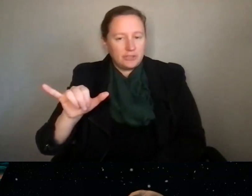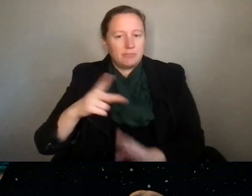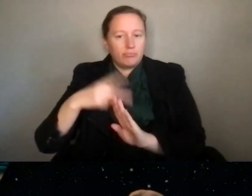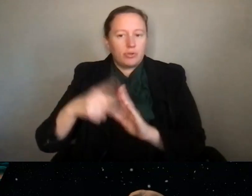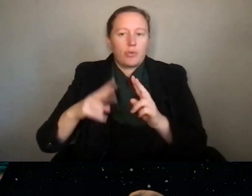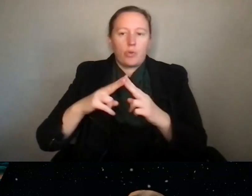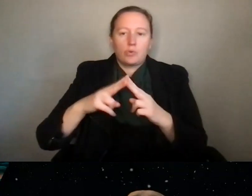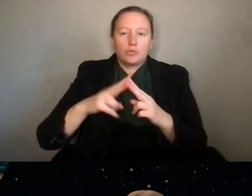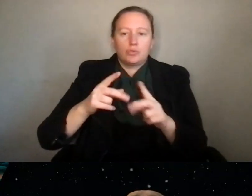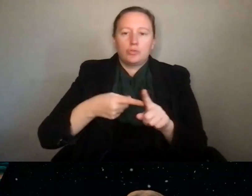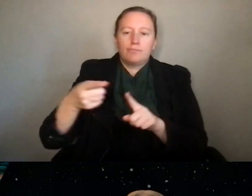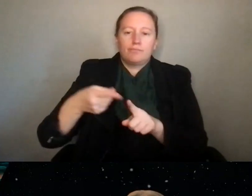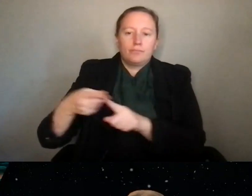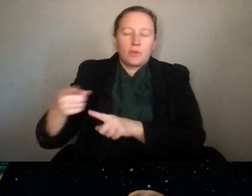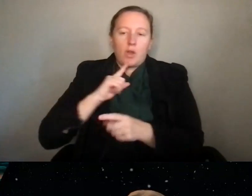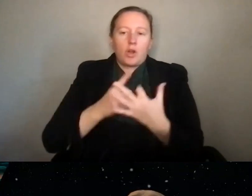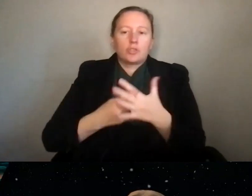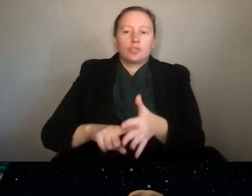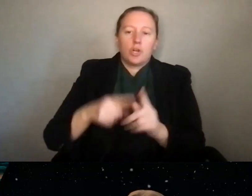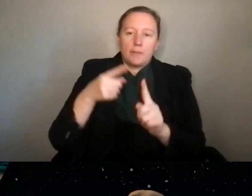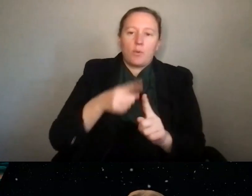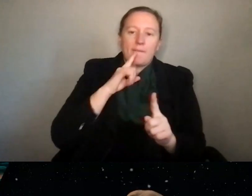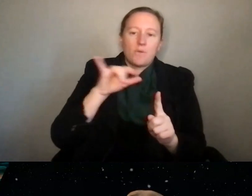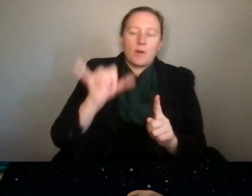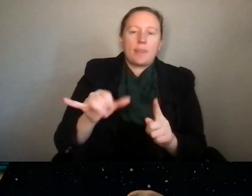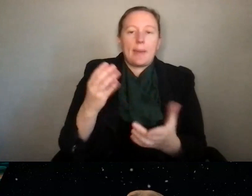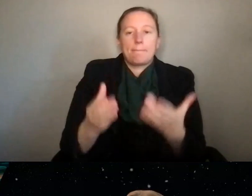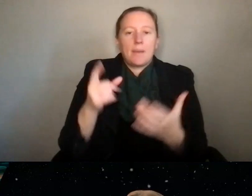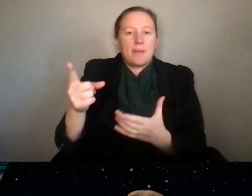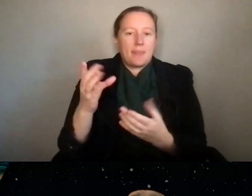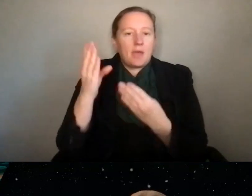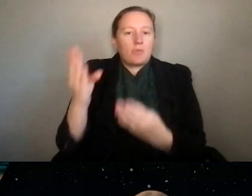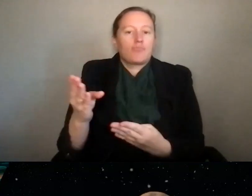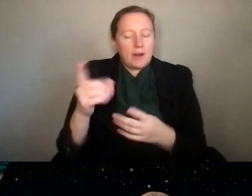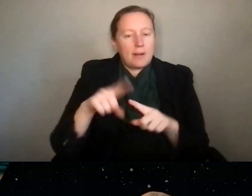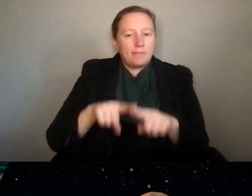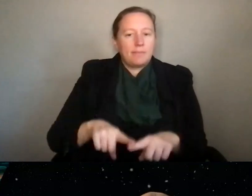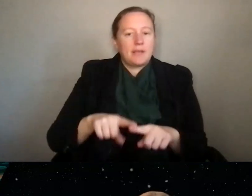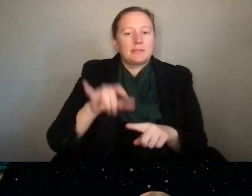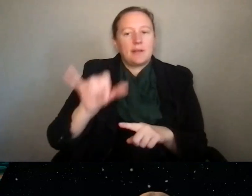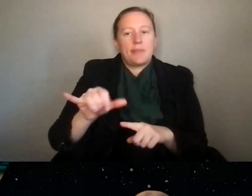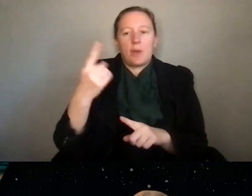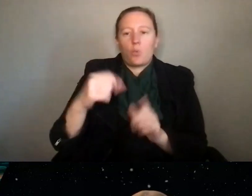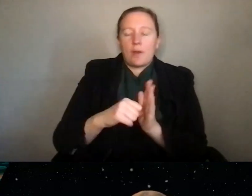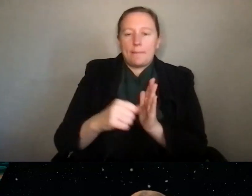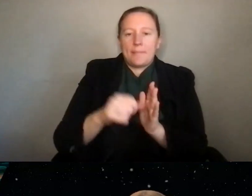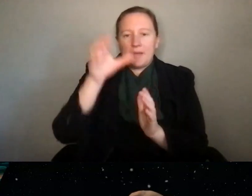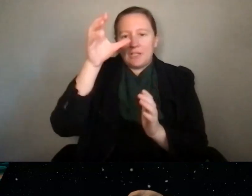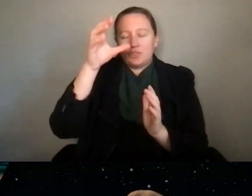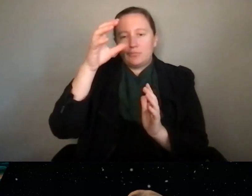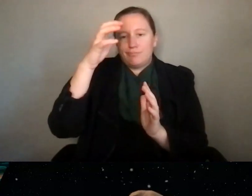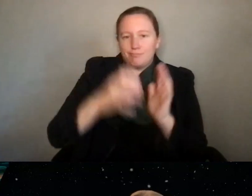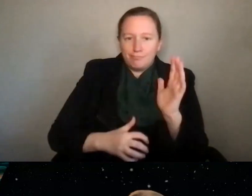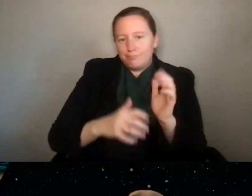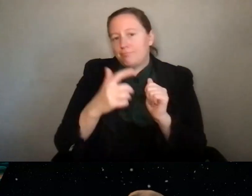those two specific programs will be a starting point. And then they may recommend, based on that one pager that Jennifer mentioned